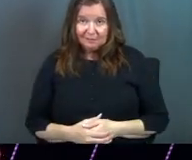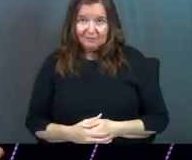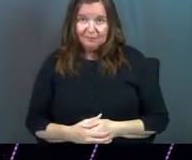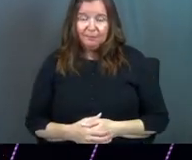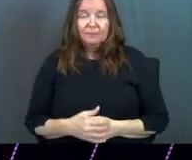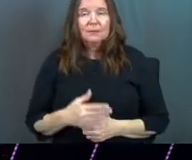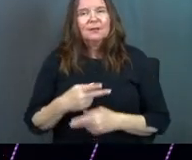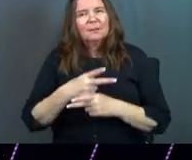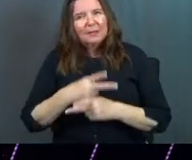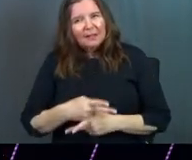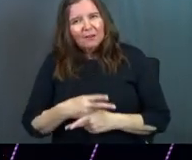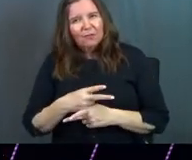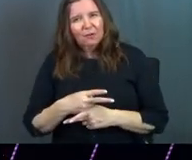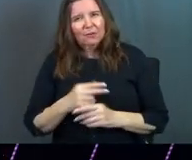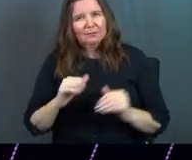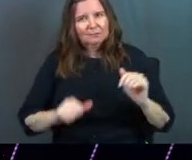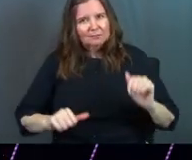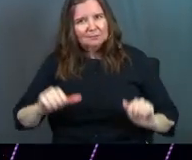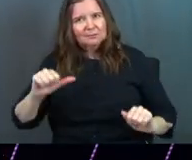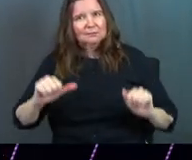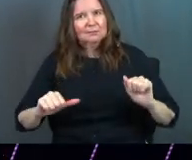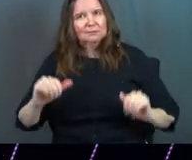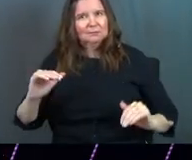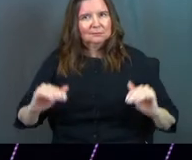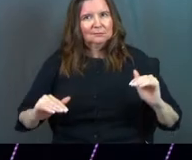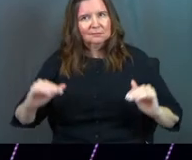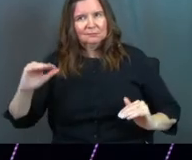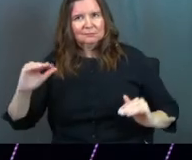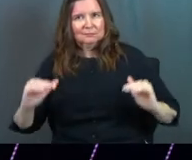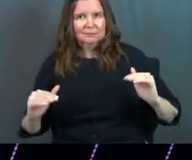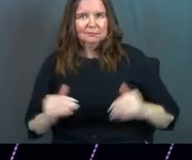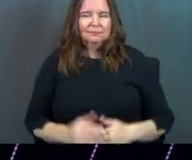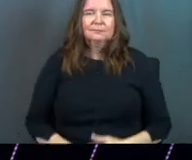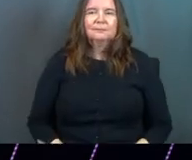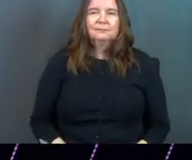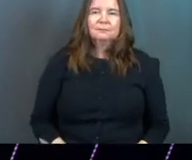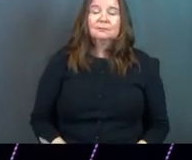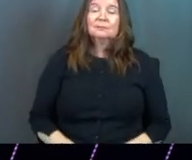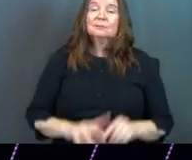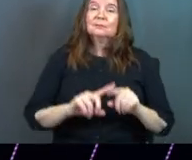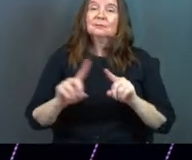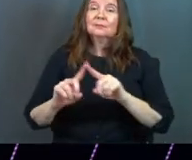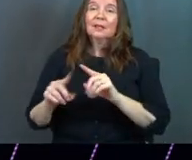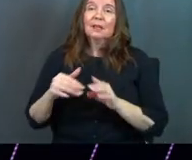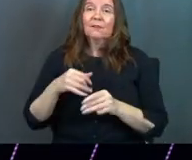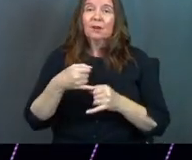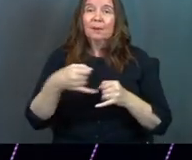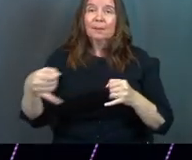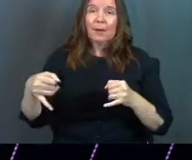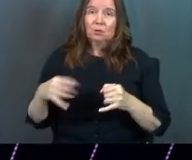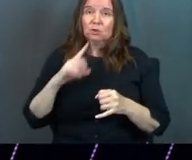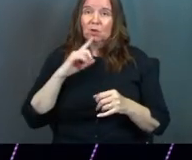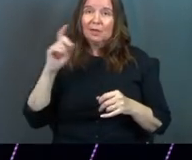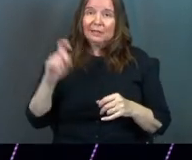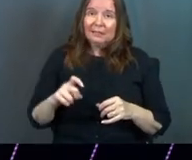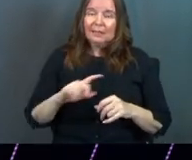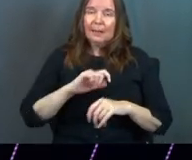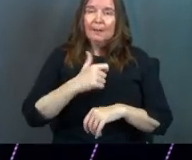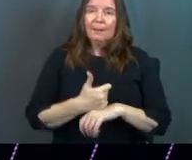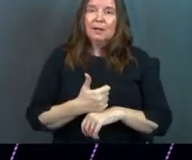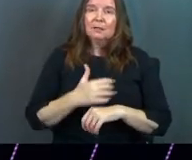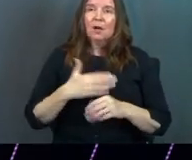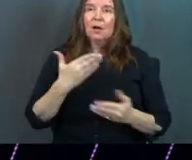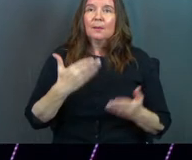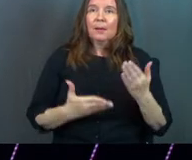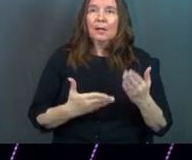Be careful. Be careful. Different boundaries are needed based